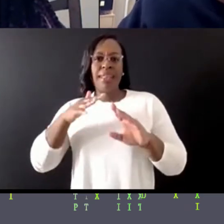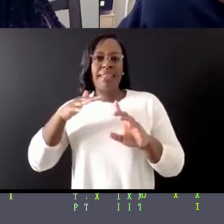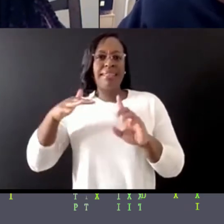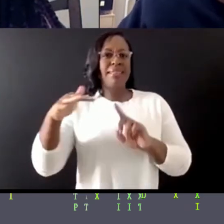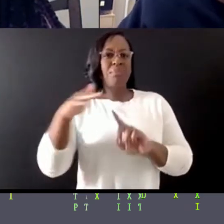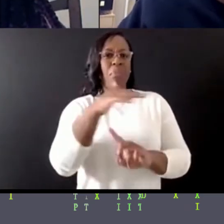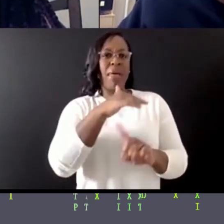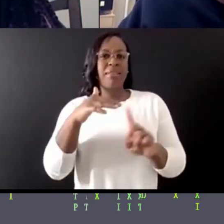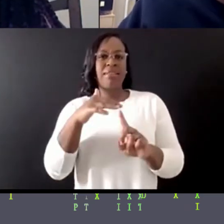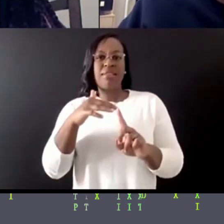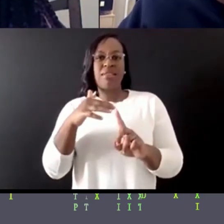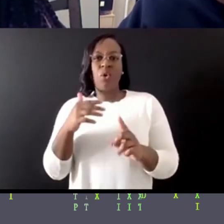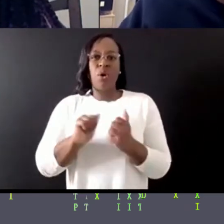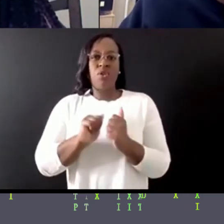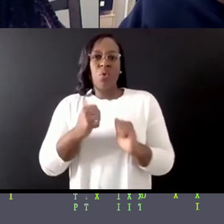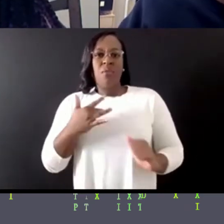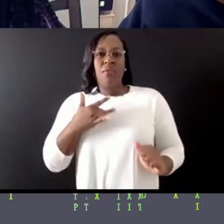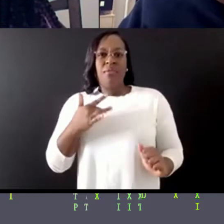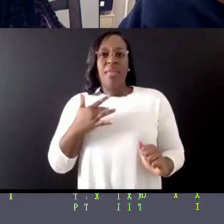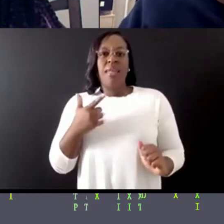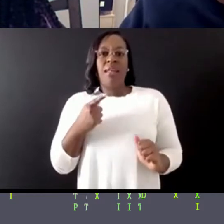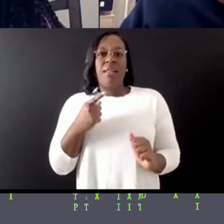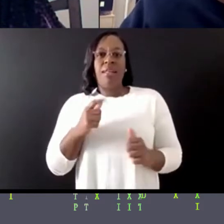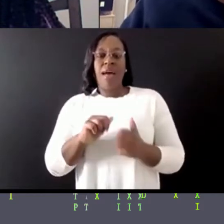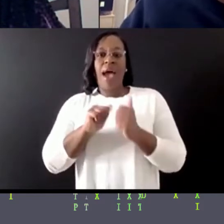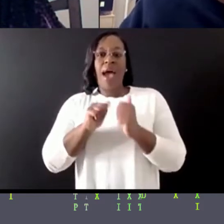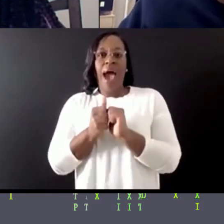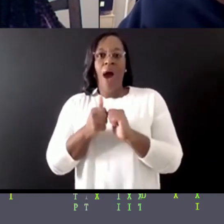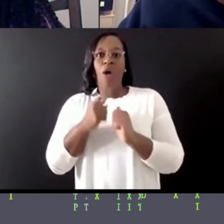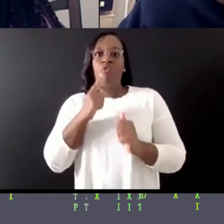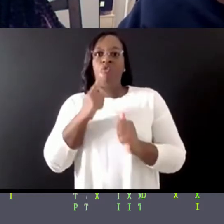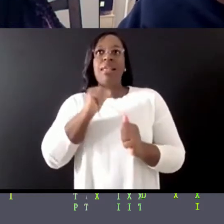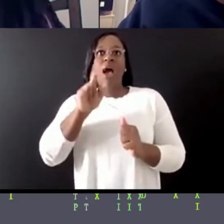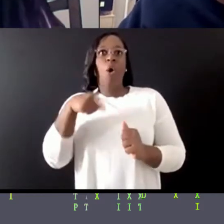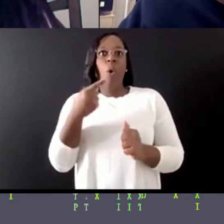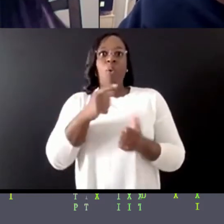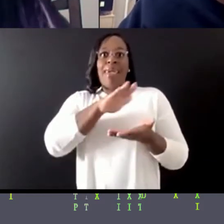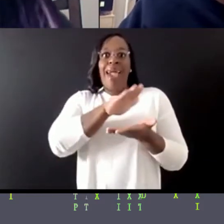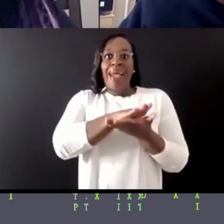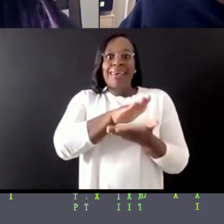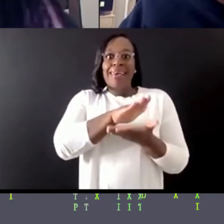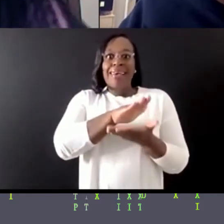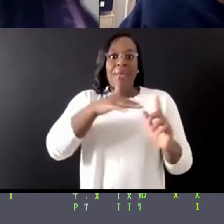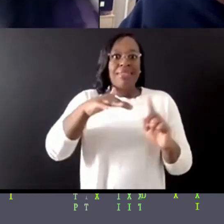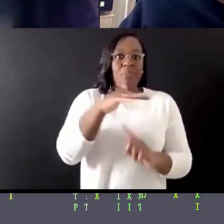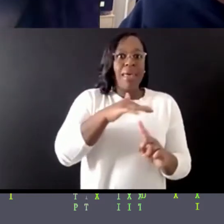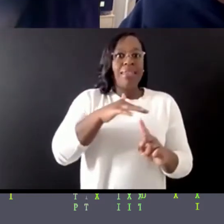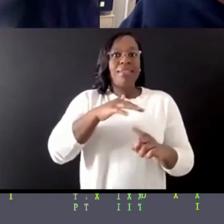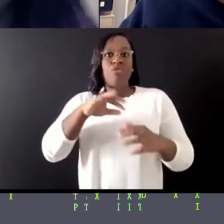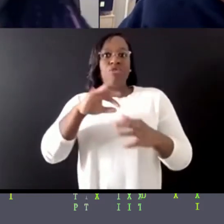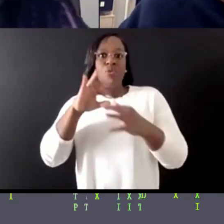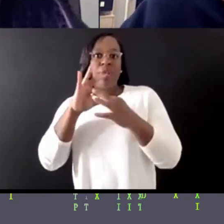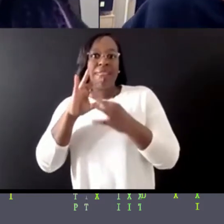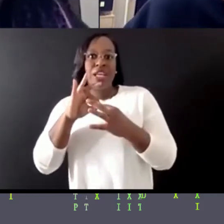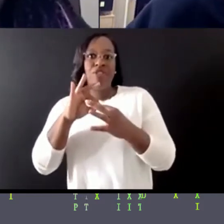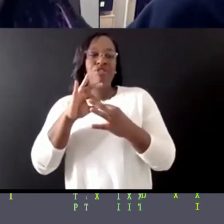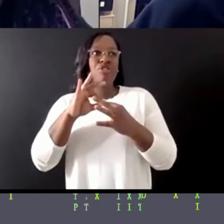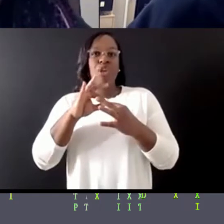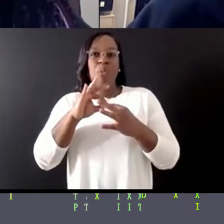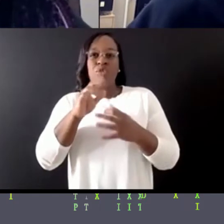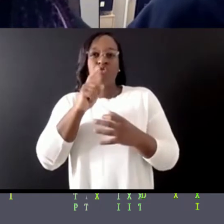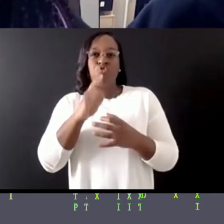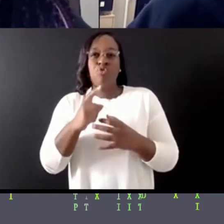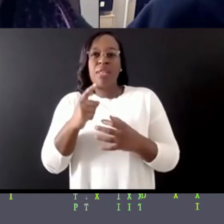broadly be thought of kind of beyond maybe academic spaces or beyond relationships that you have directly with mentors, um, or